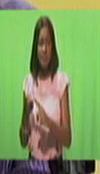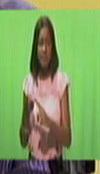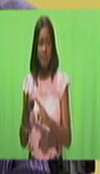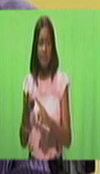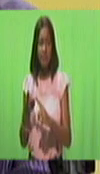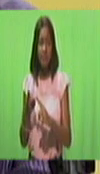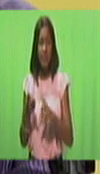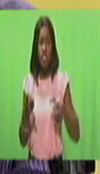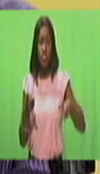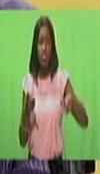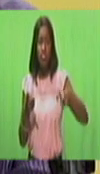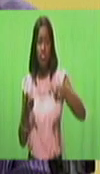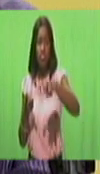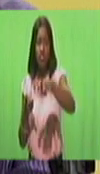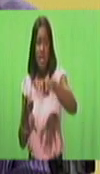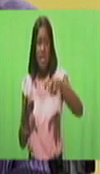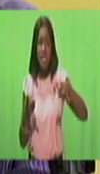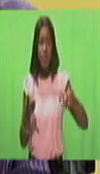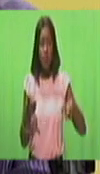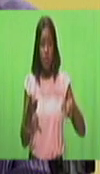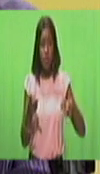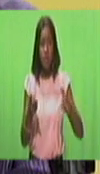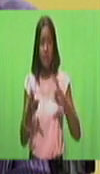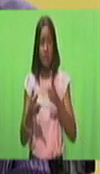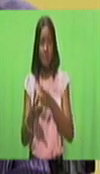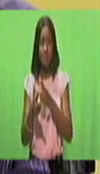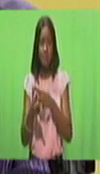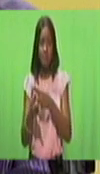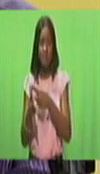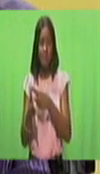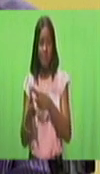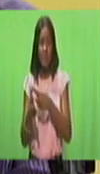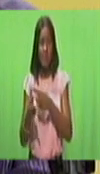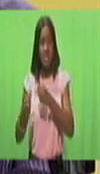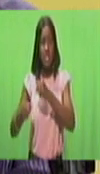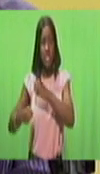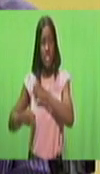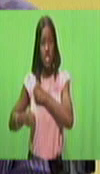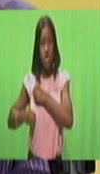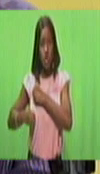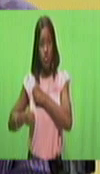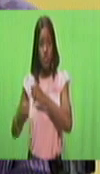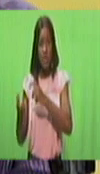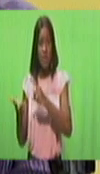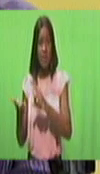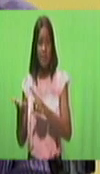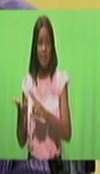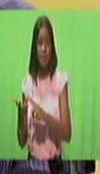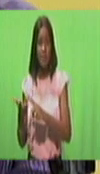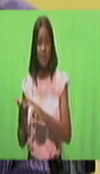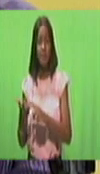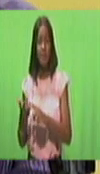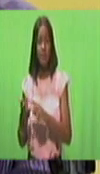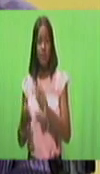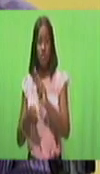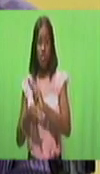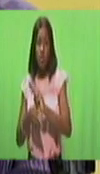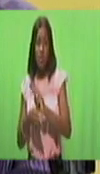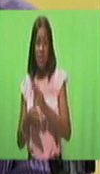transport, both by sea and air, security services, utilities,